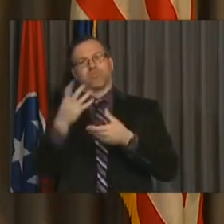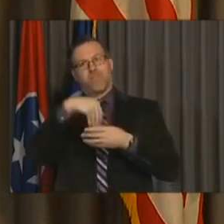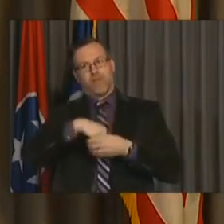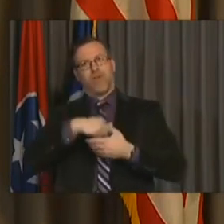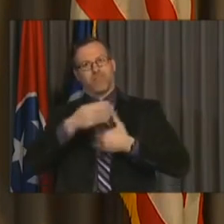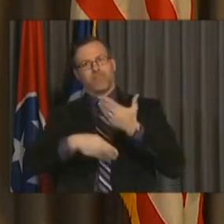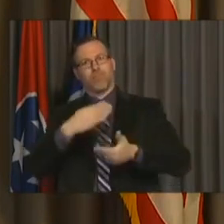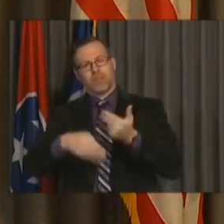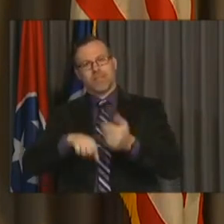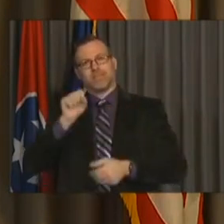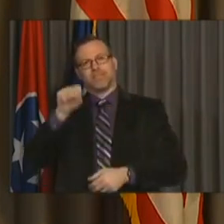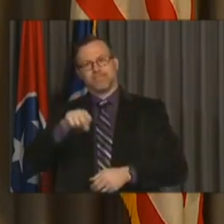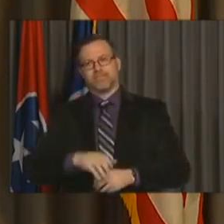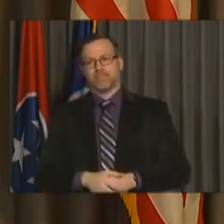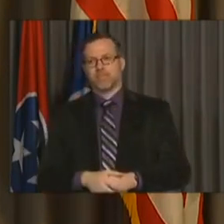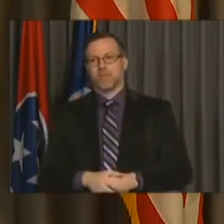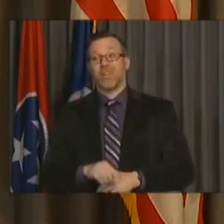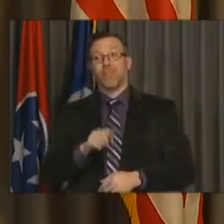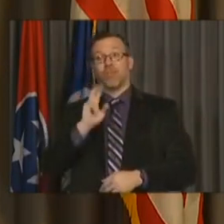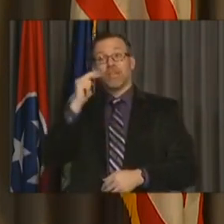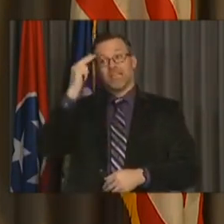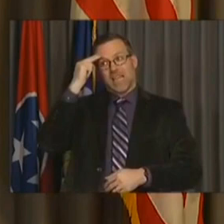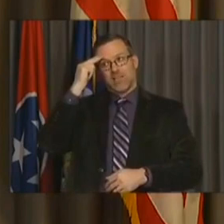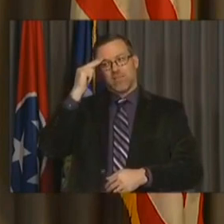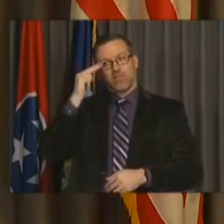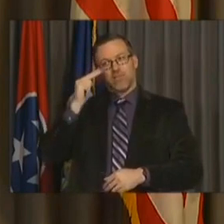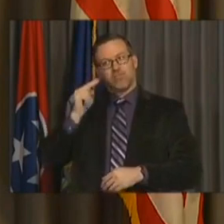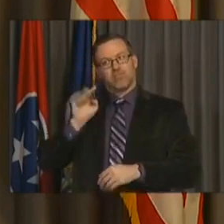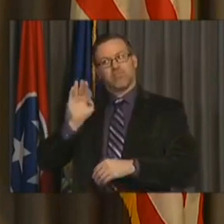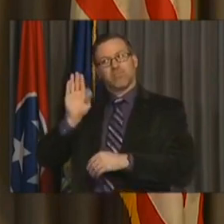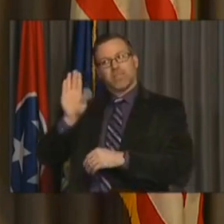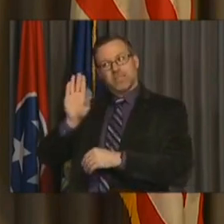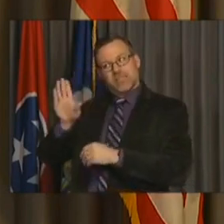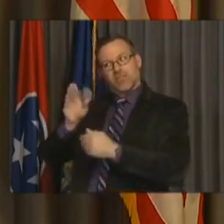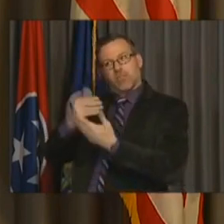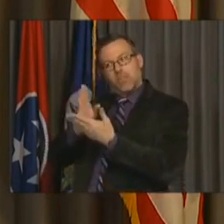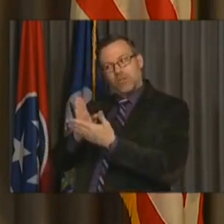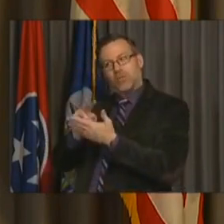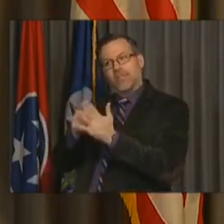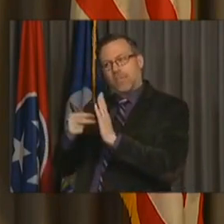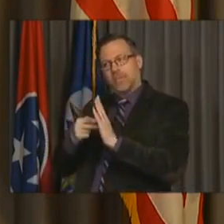So, it's the city's budget, which means that it's your budget.